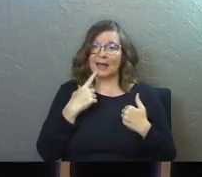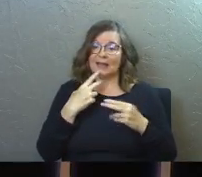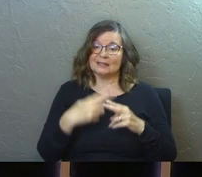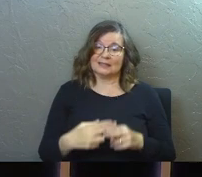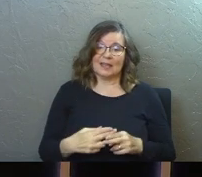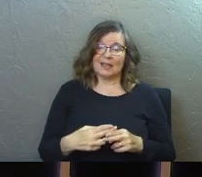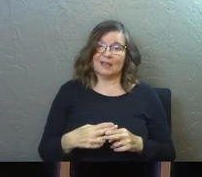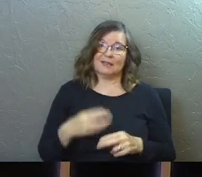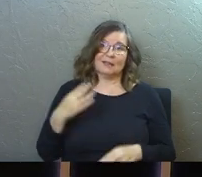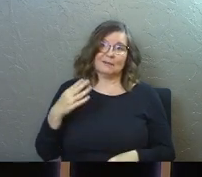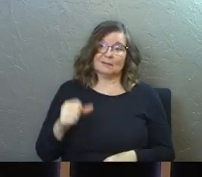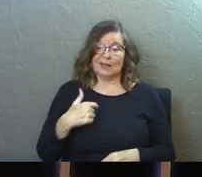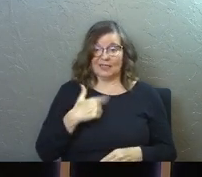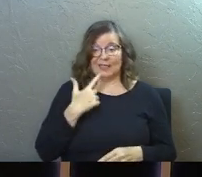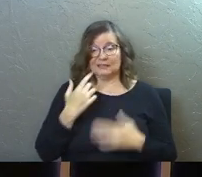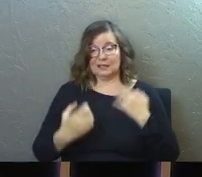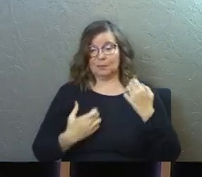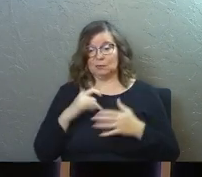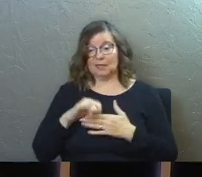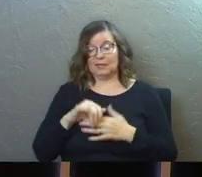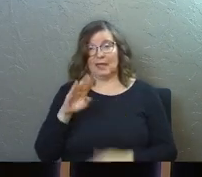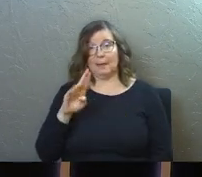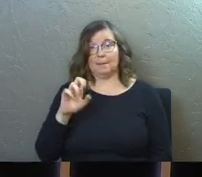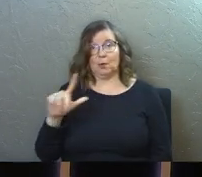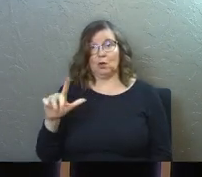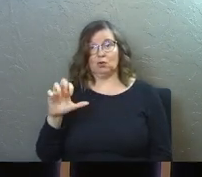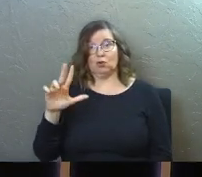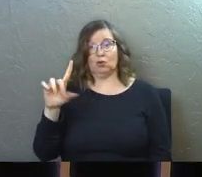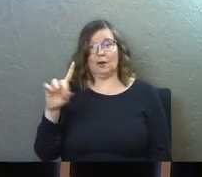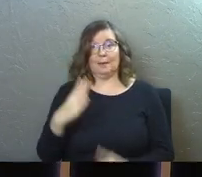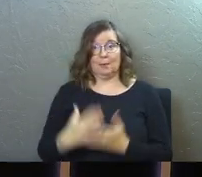bullcrod. There's some emotion in that bullcrod part, right?